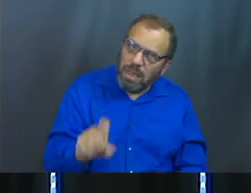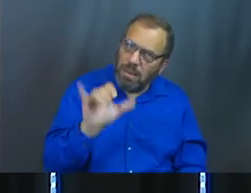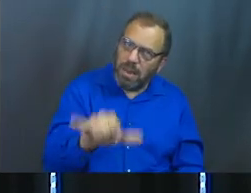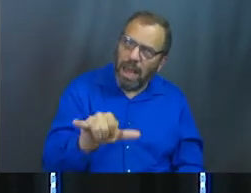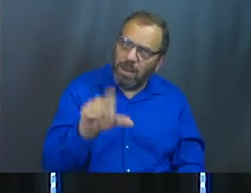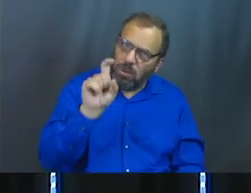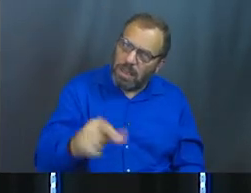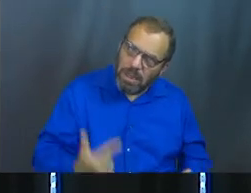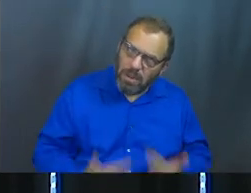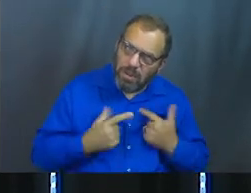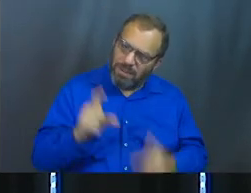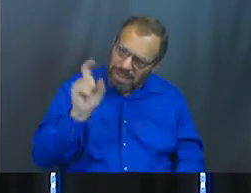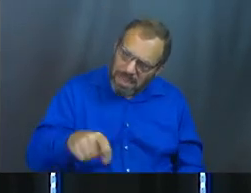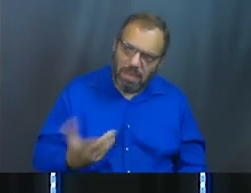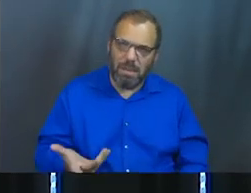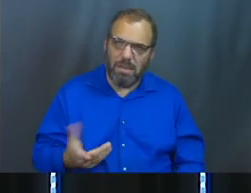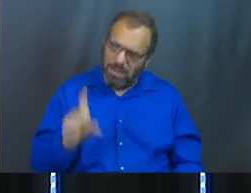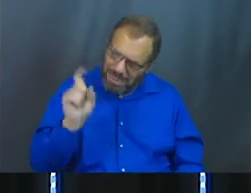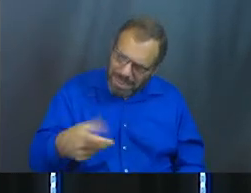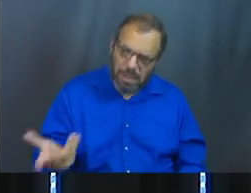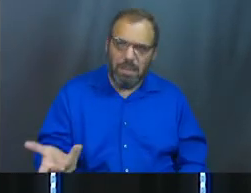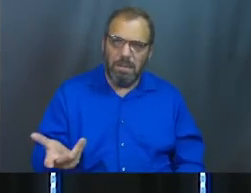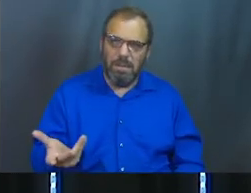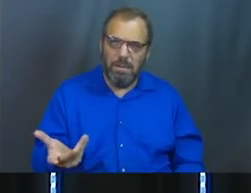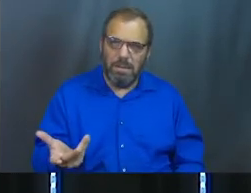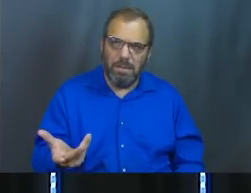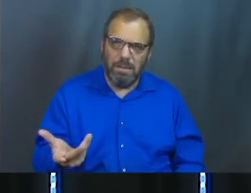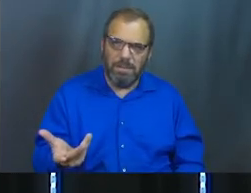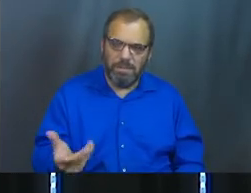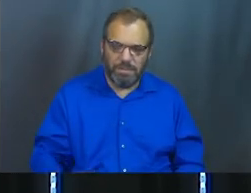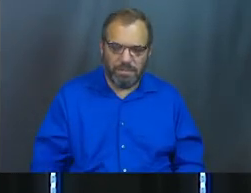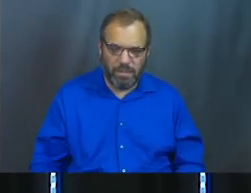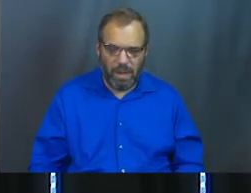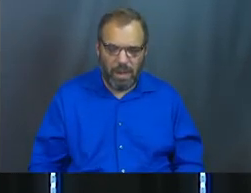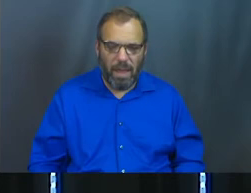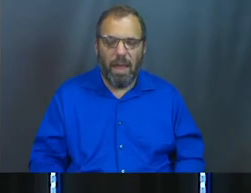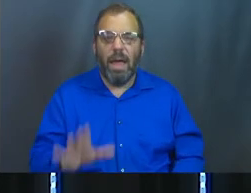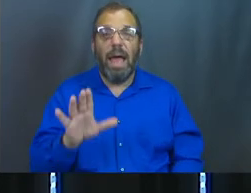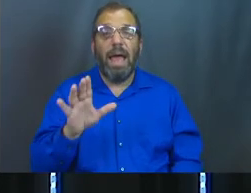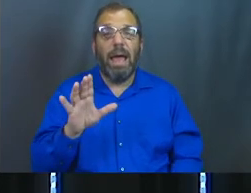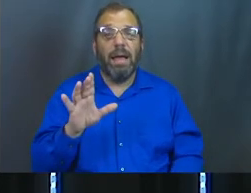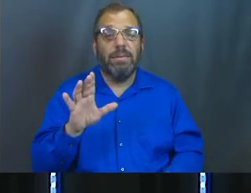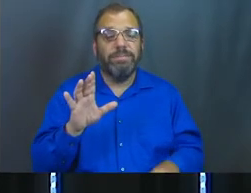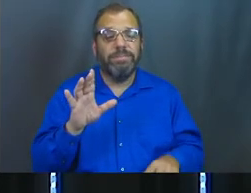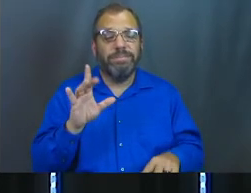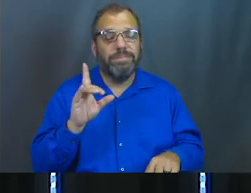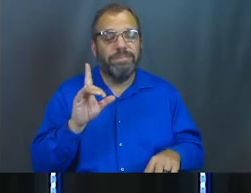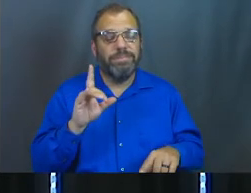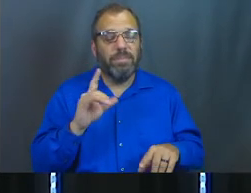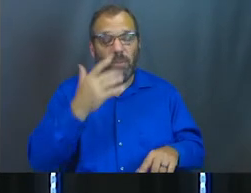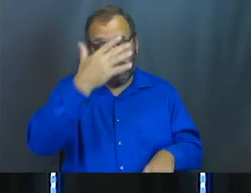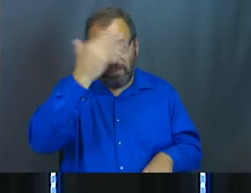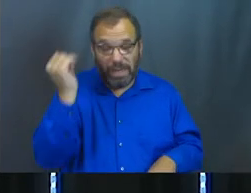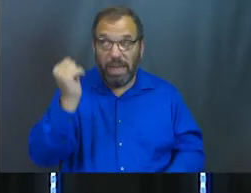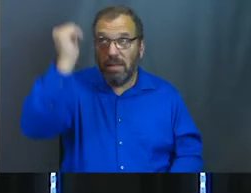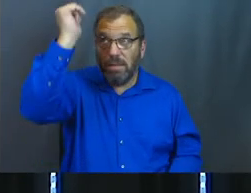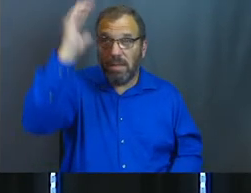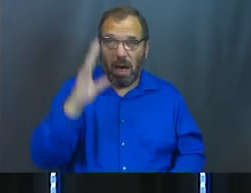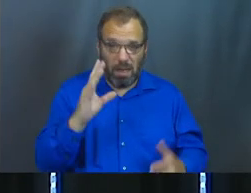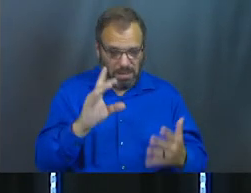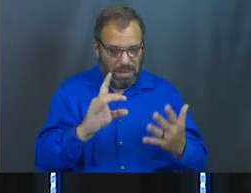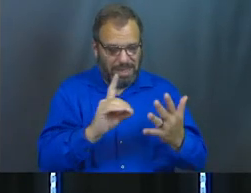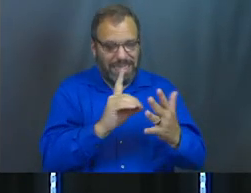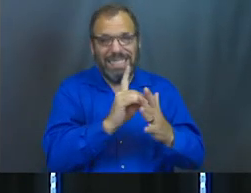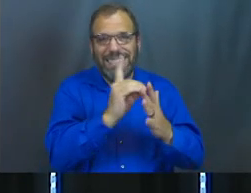life. Amen? You need this. We also forget God's dispositional will.